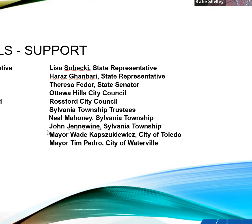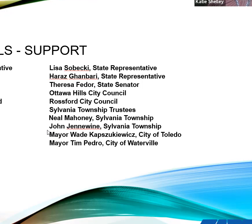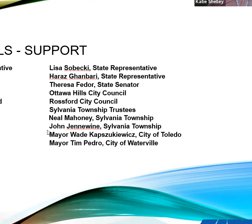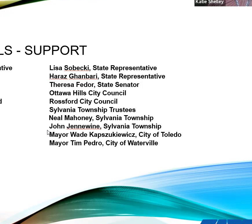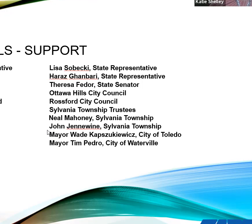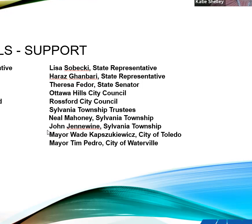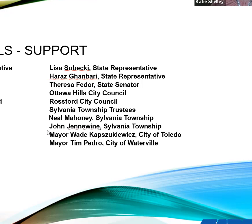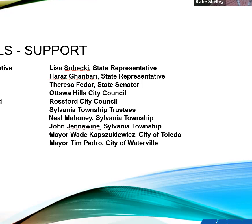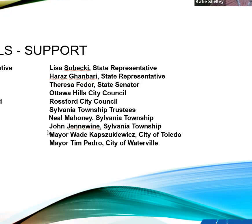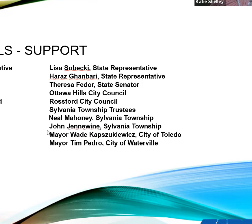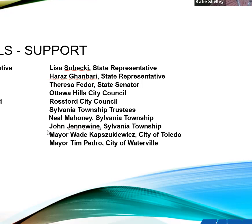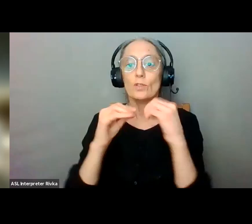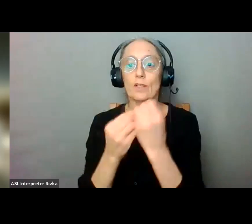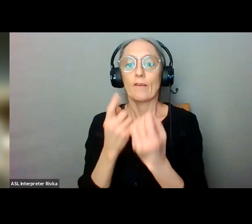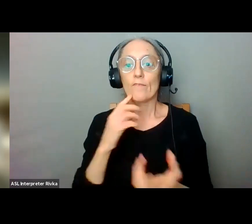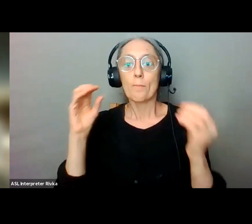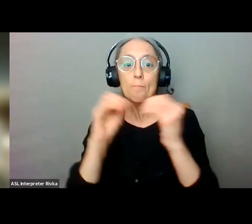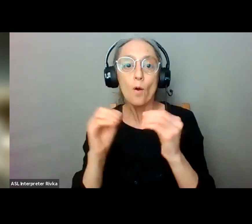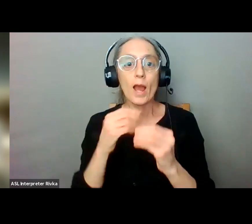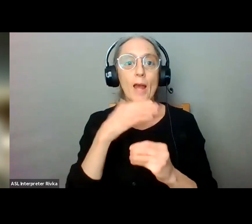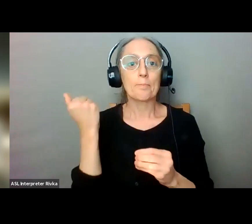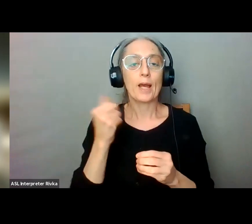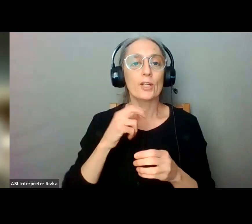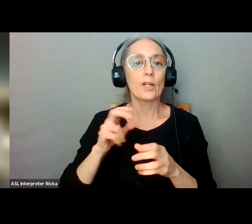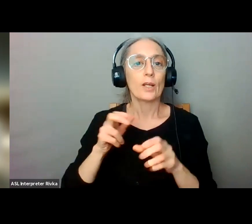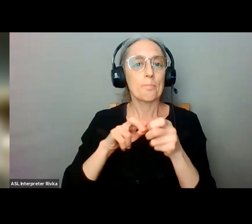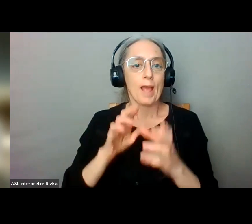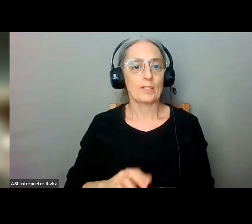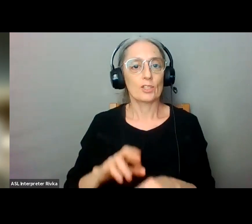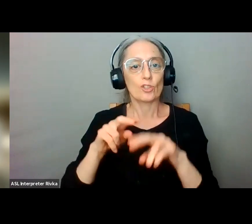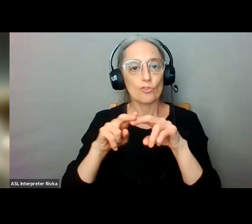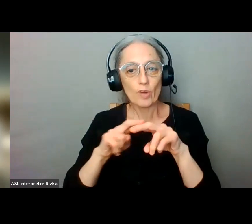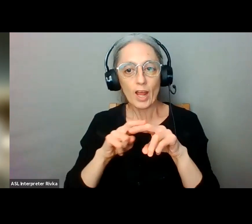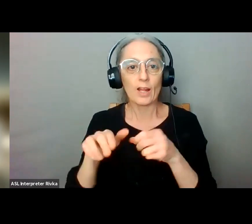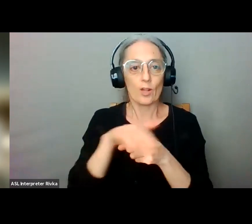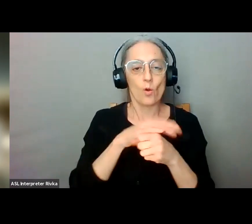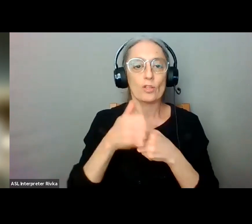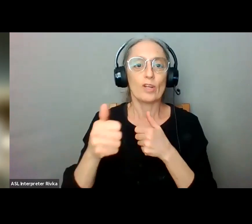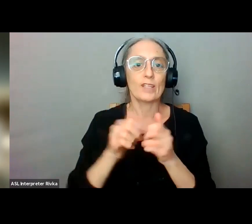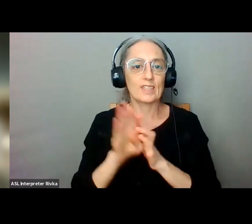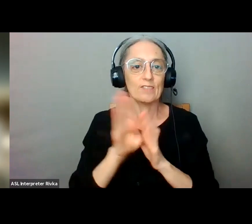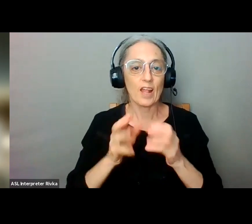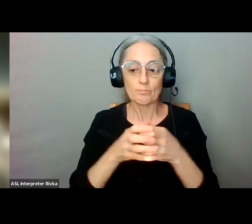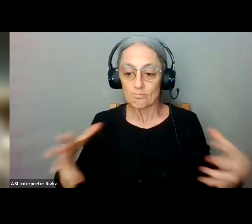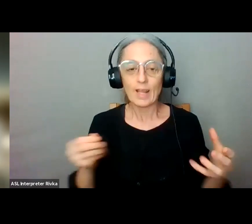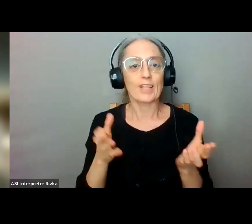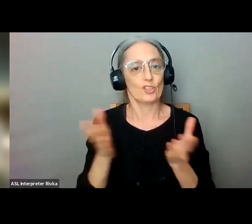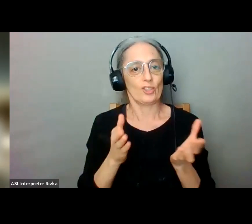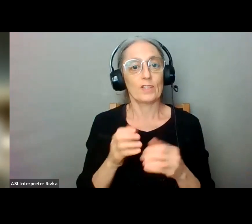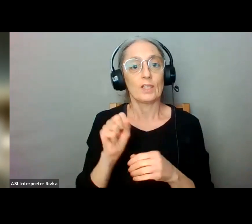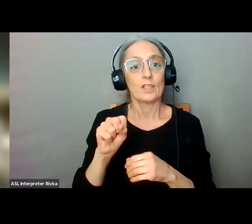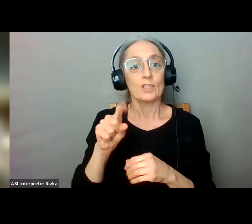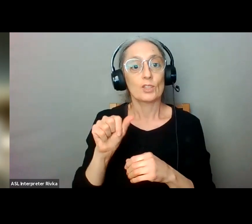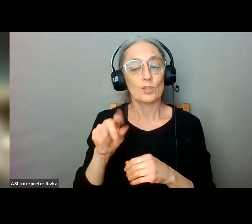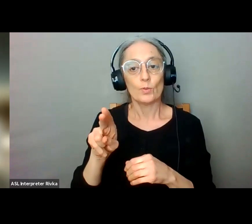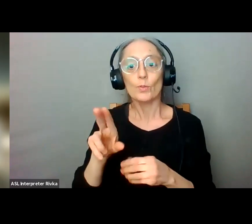for more and better passenger rail and local public transit development and service stew is also instrumental in the